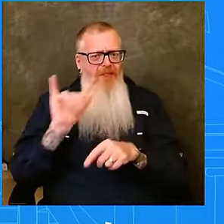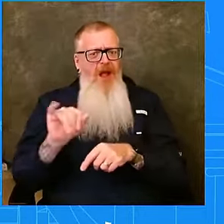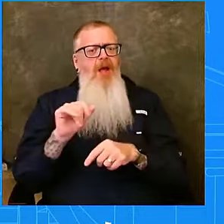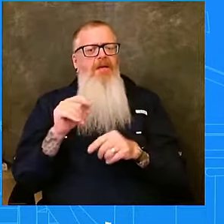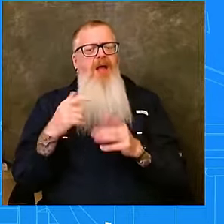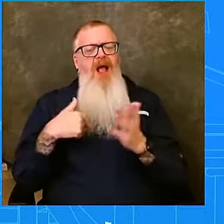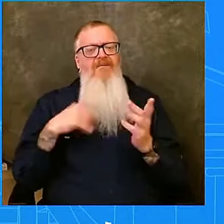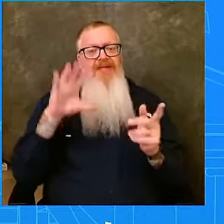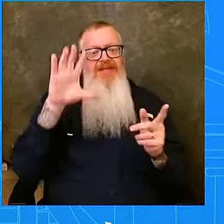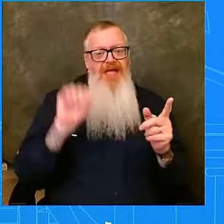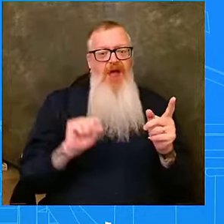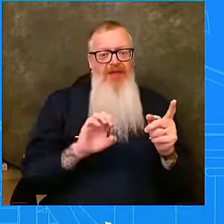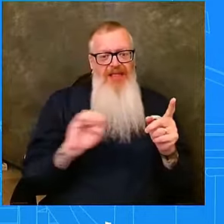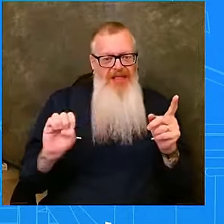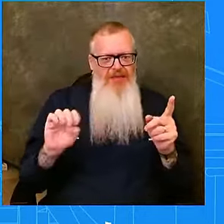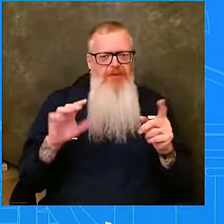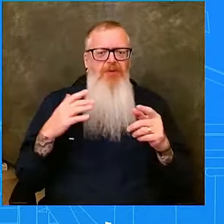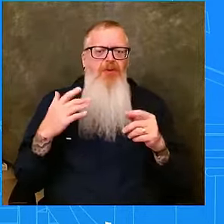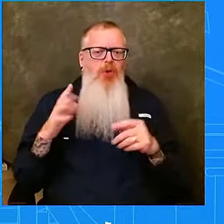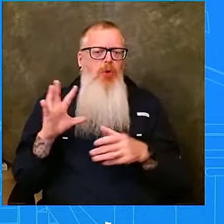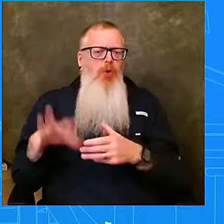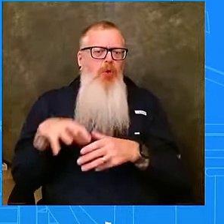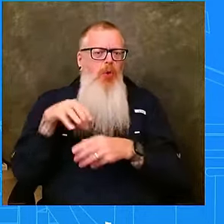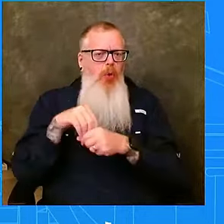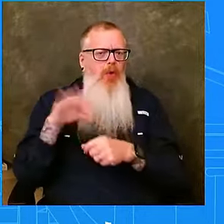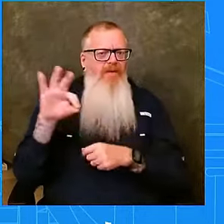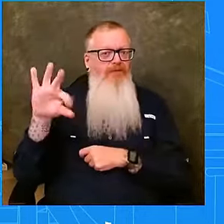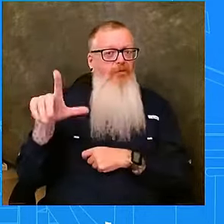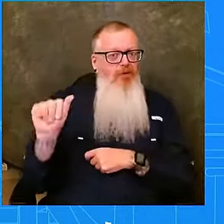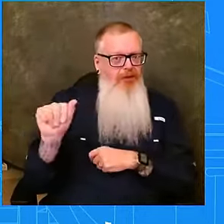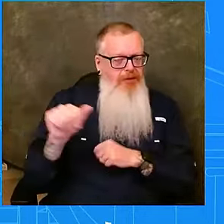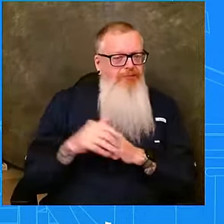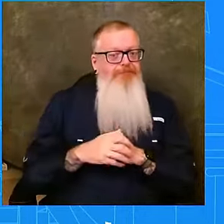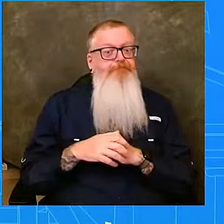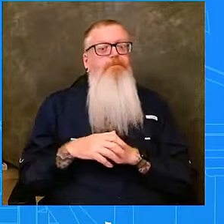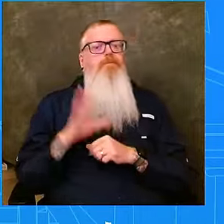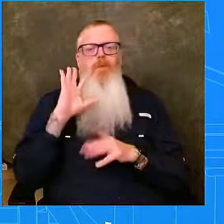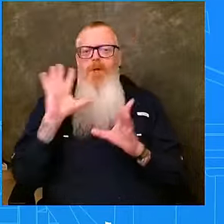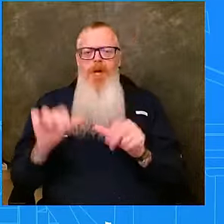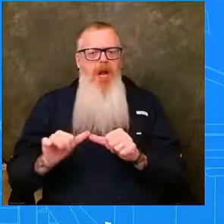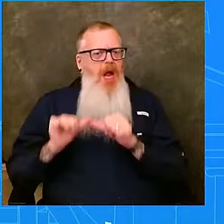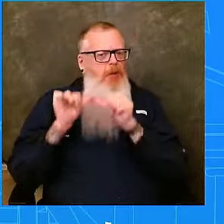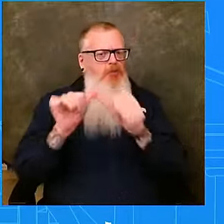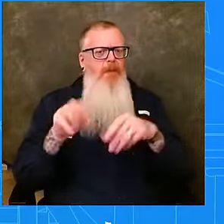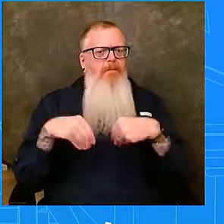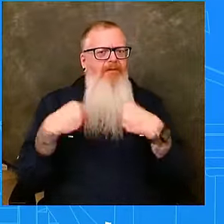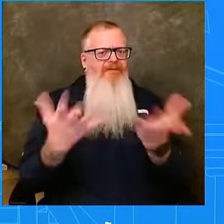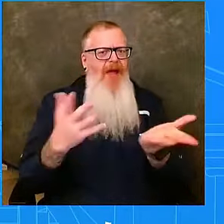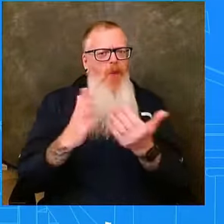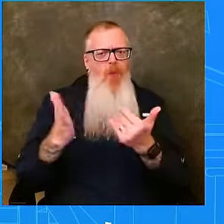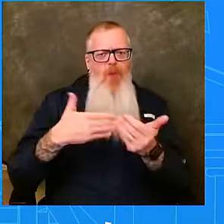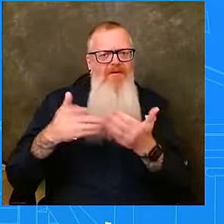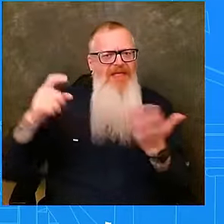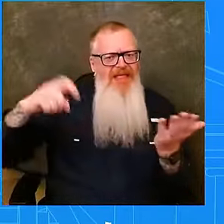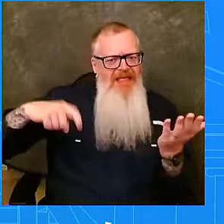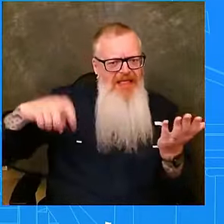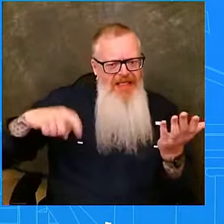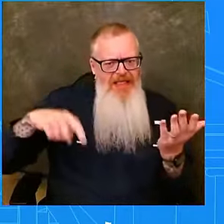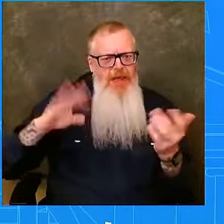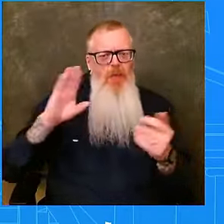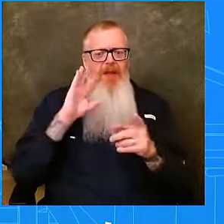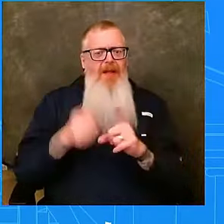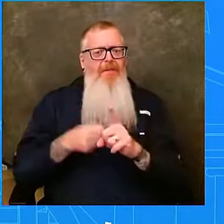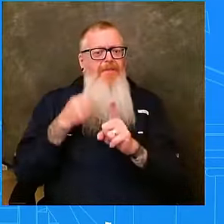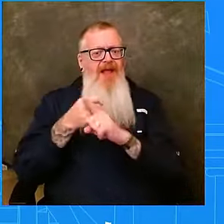will both continue Hurricane Helene recovery efforts and respond to the impacts of Hurricane Milton. As the